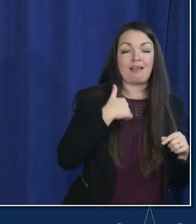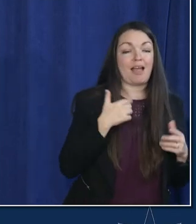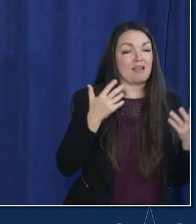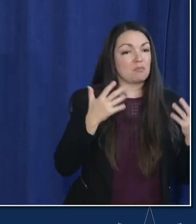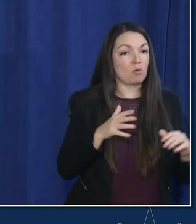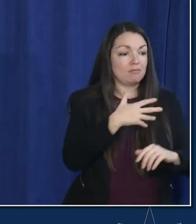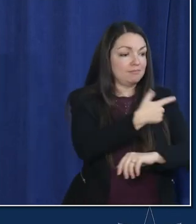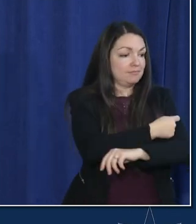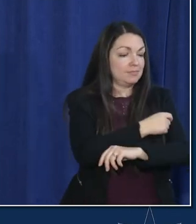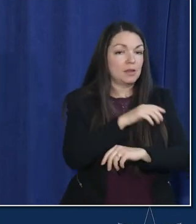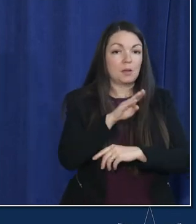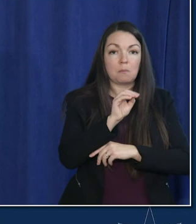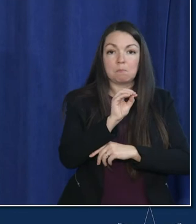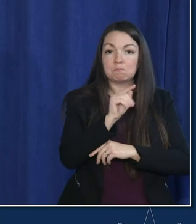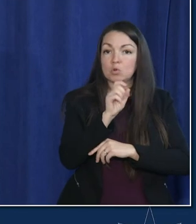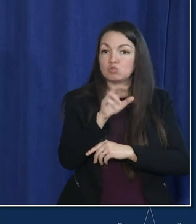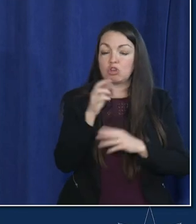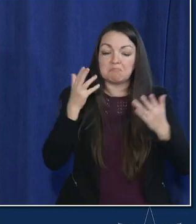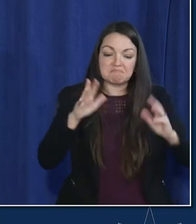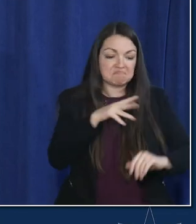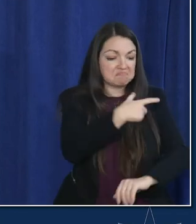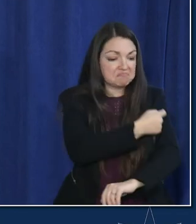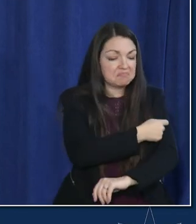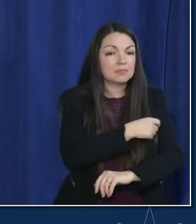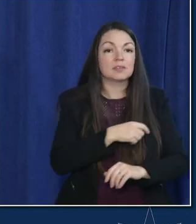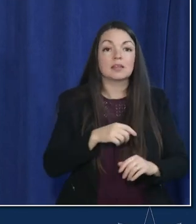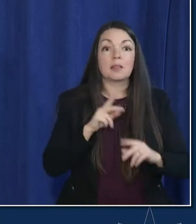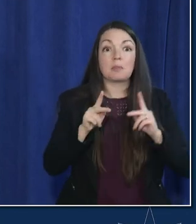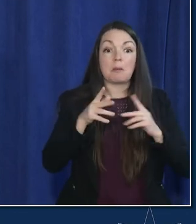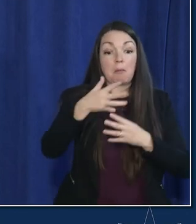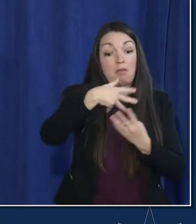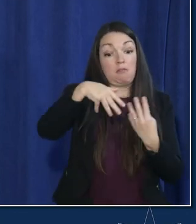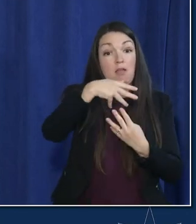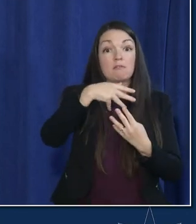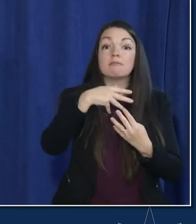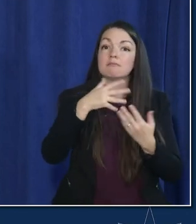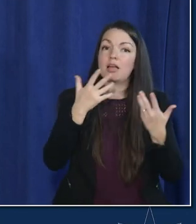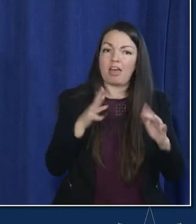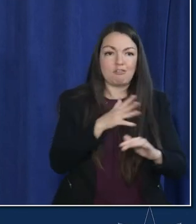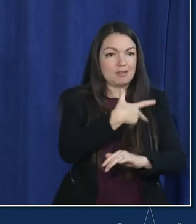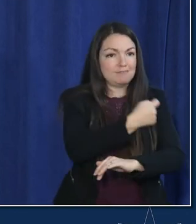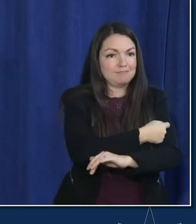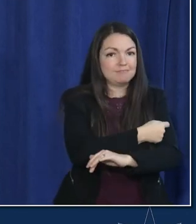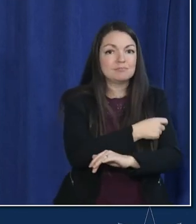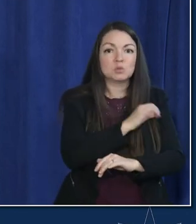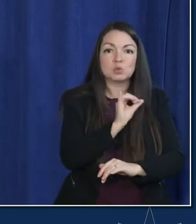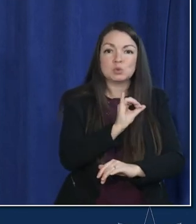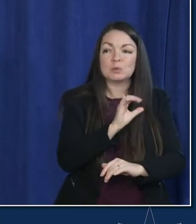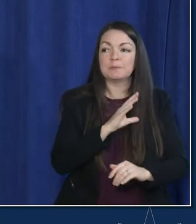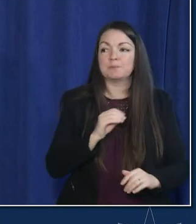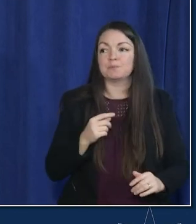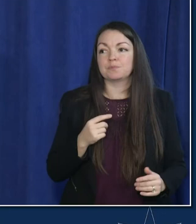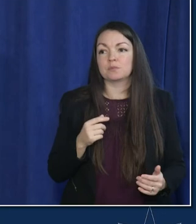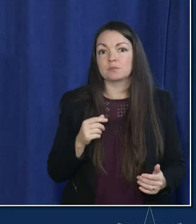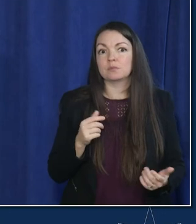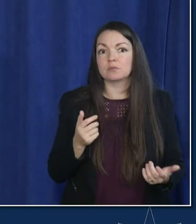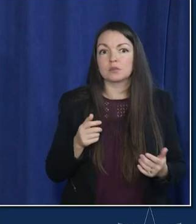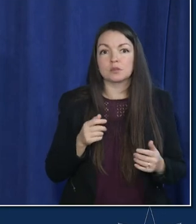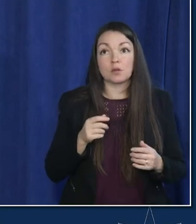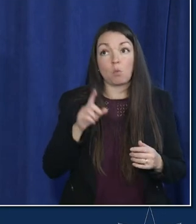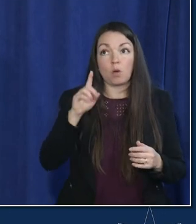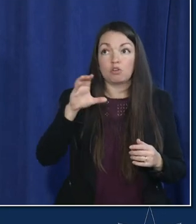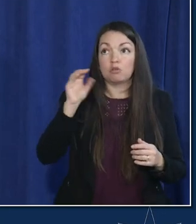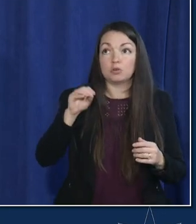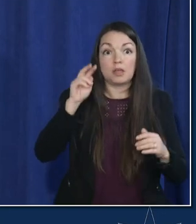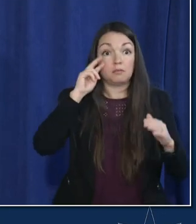boosted because i know that the people around me at least who are close are vaccinated and boosted and i can't predict 100 what